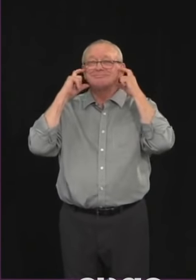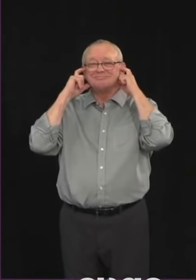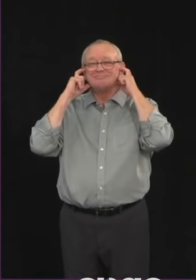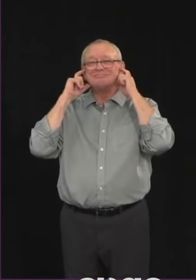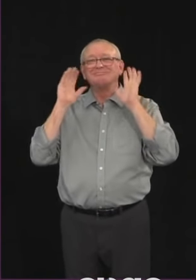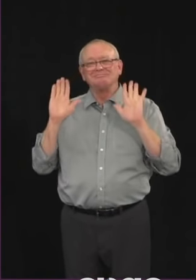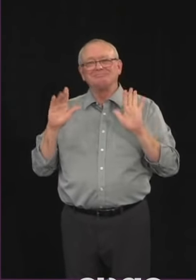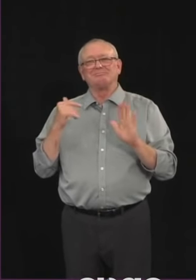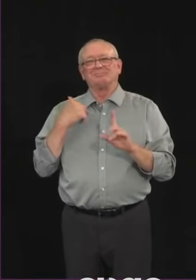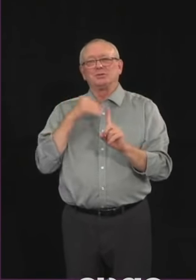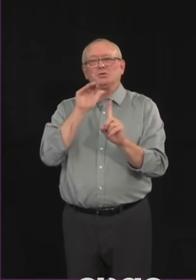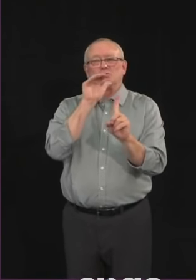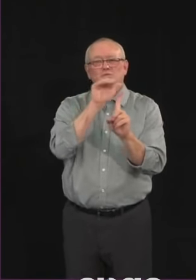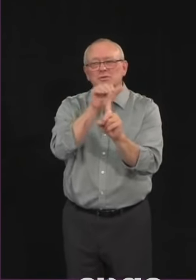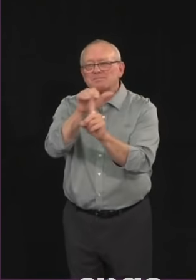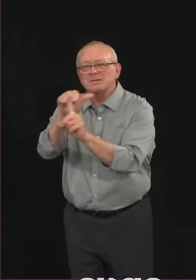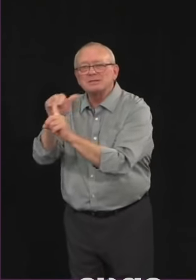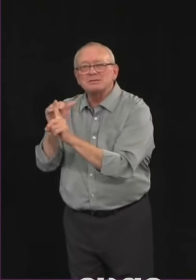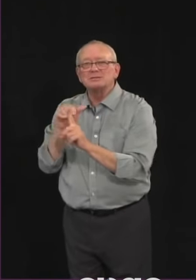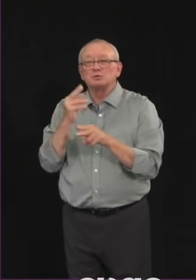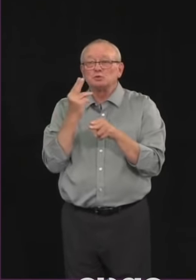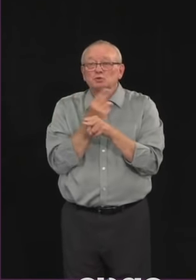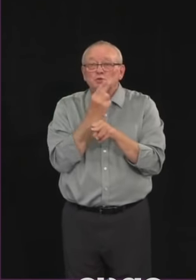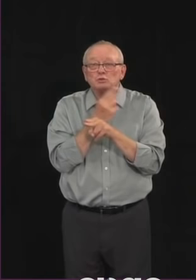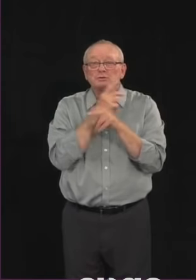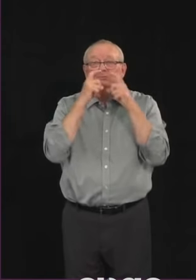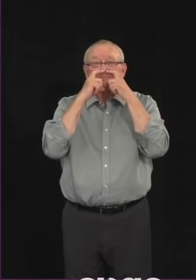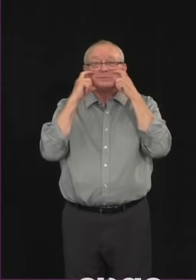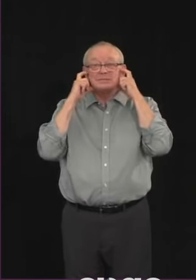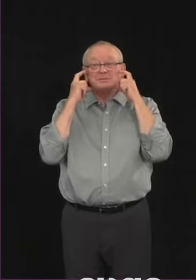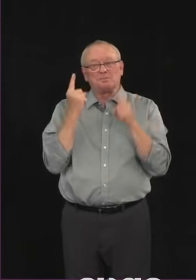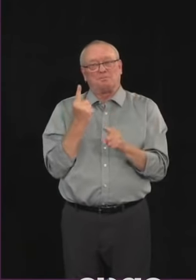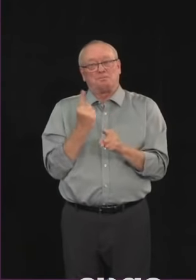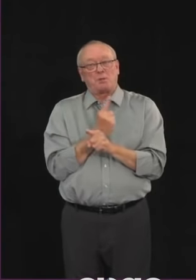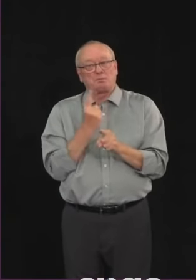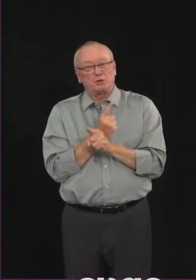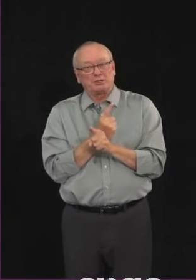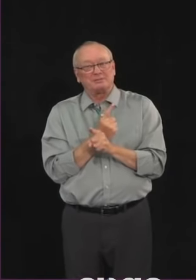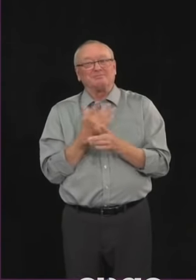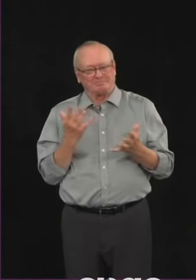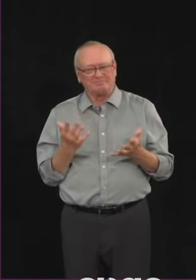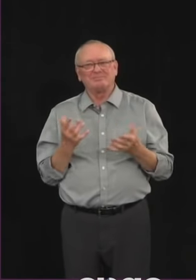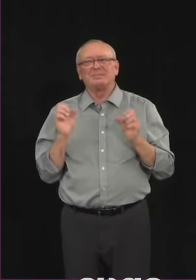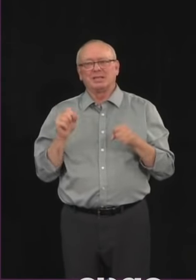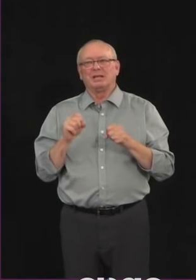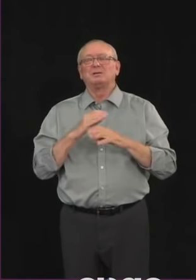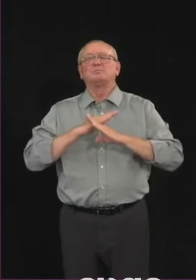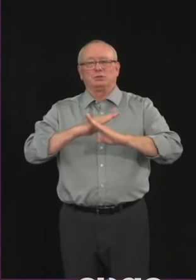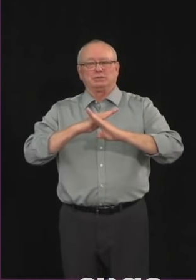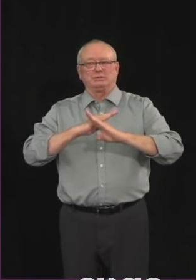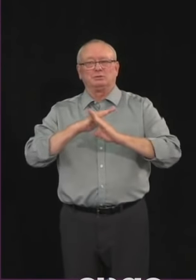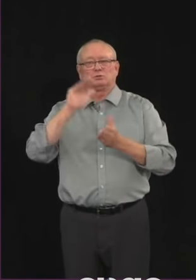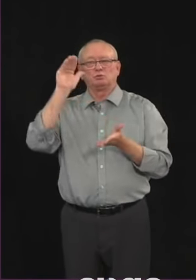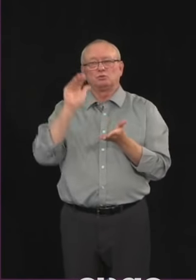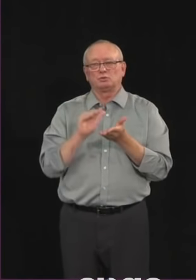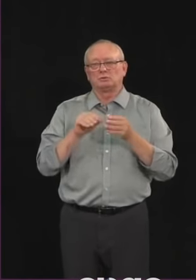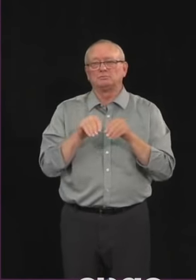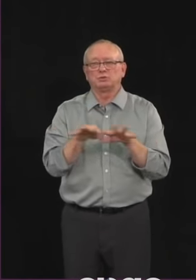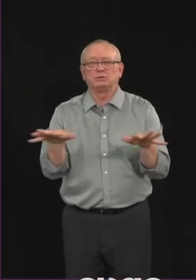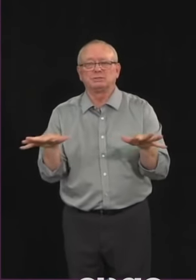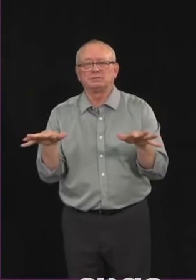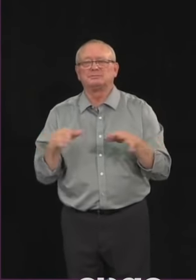that when used properly, masks can protect others and help limit the spread of COVID-19. I am strongly